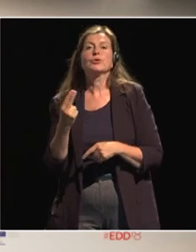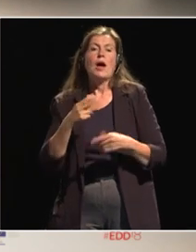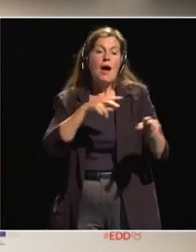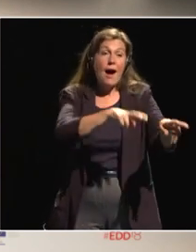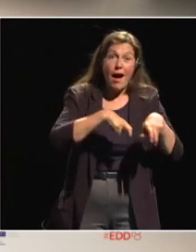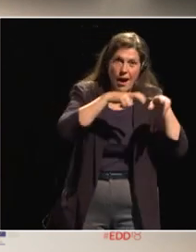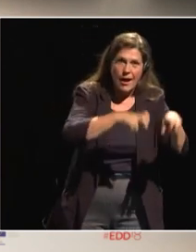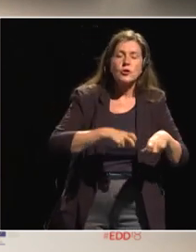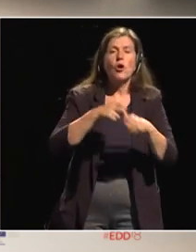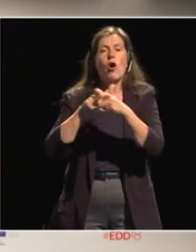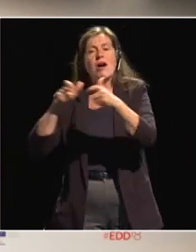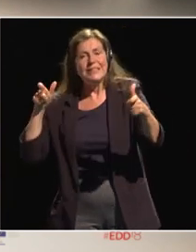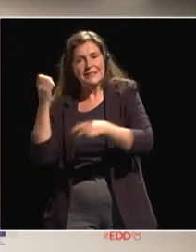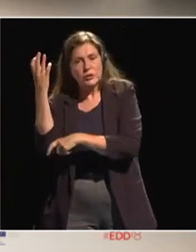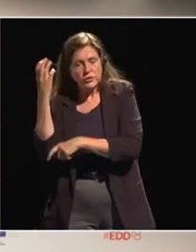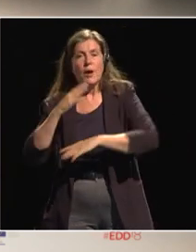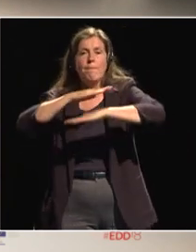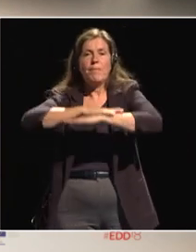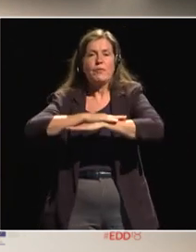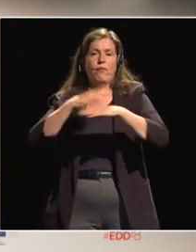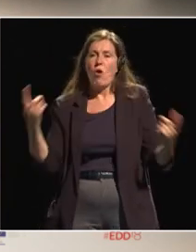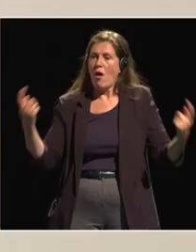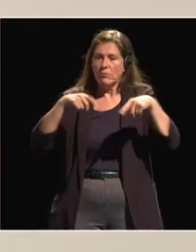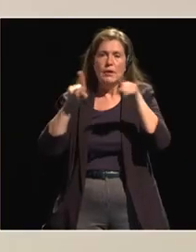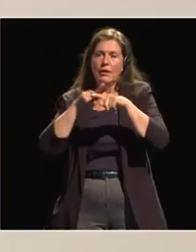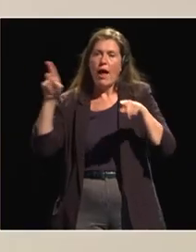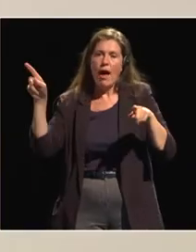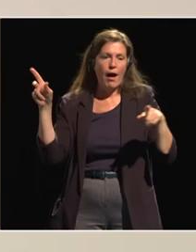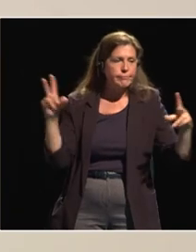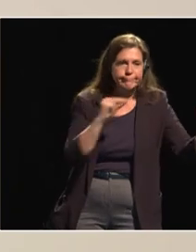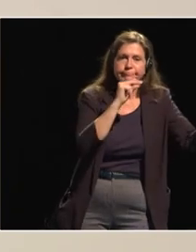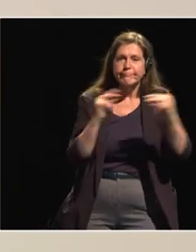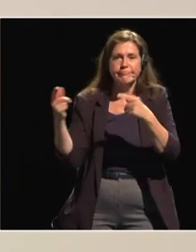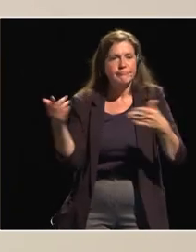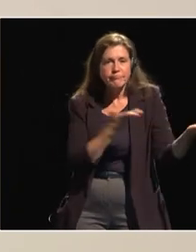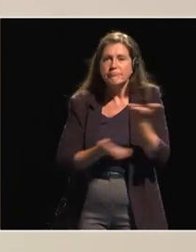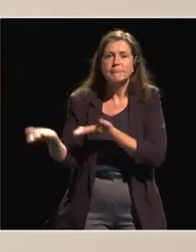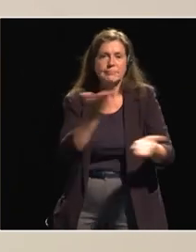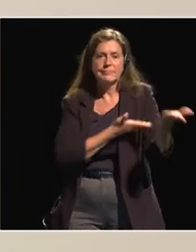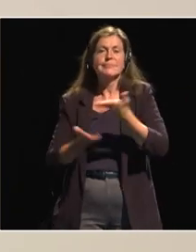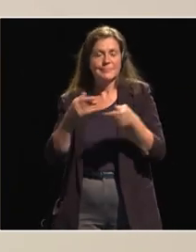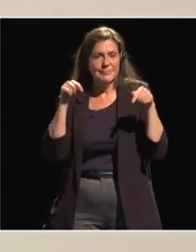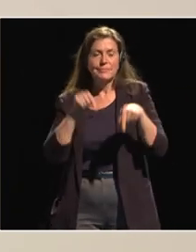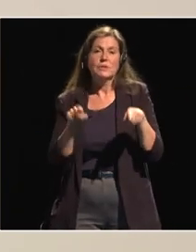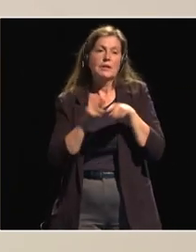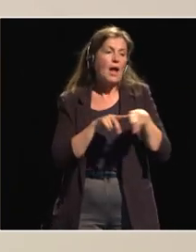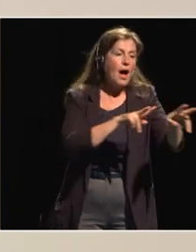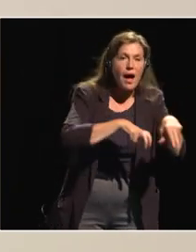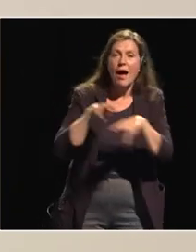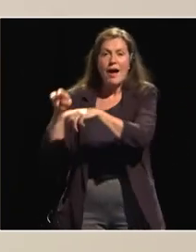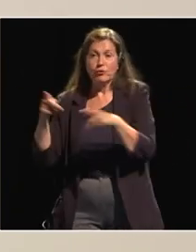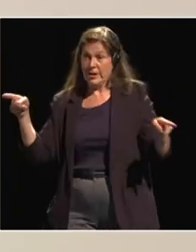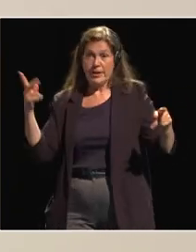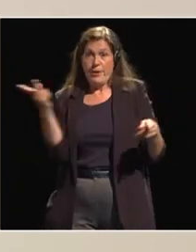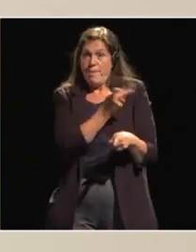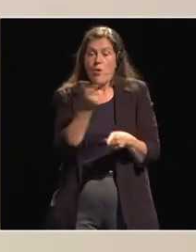expect this will be a place where we can sit and talk to each other yes uh if the industries the agribusiness industries on both sides so that we